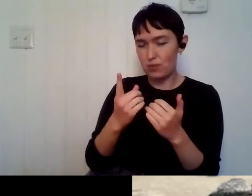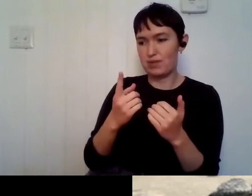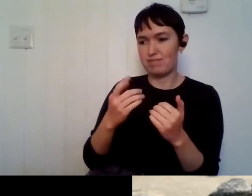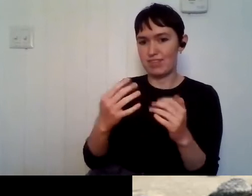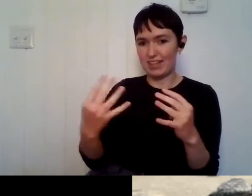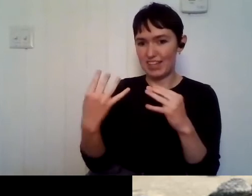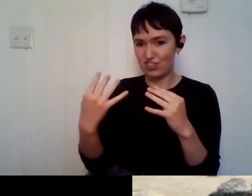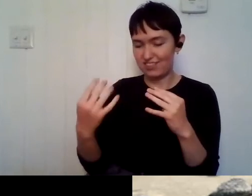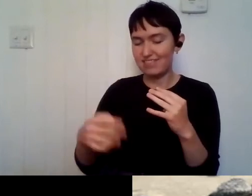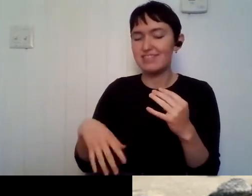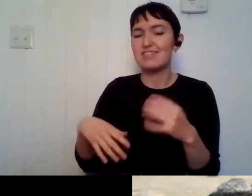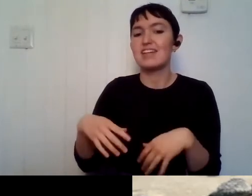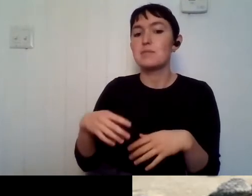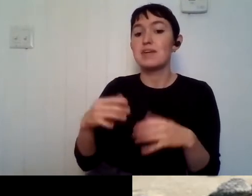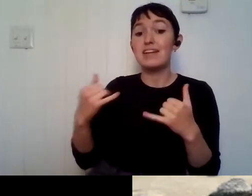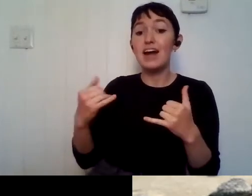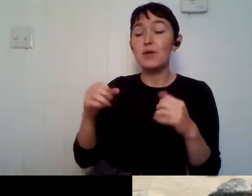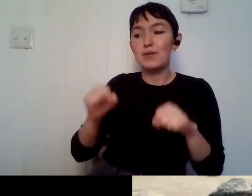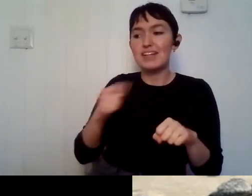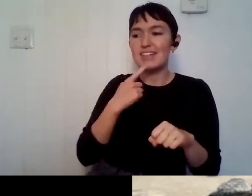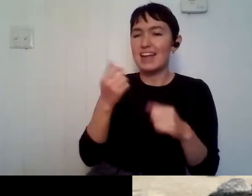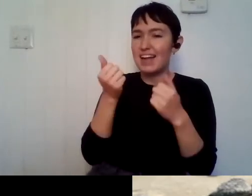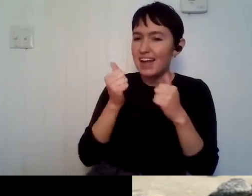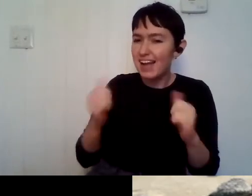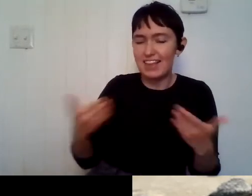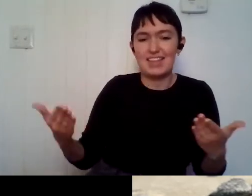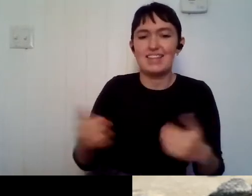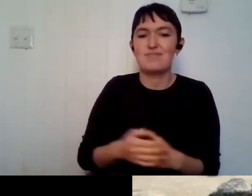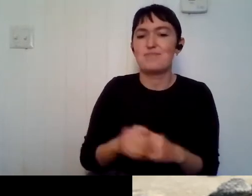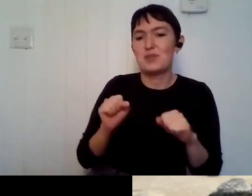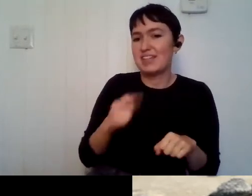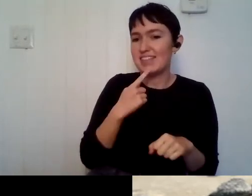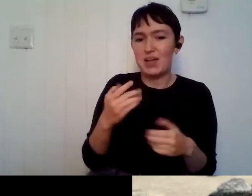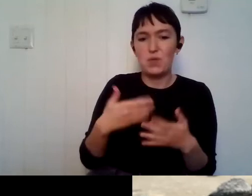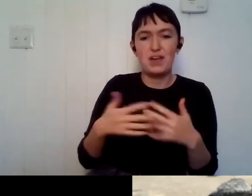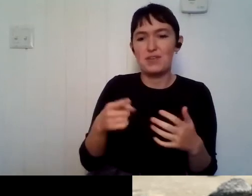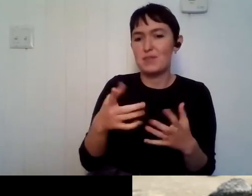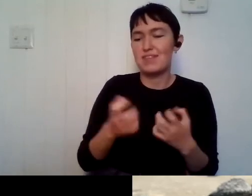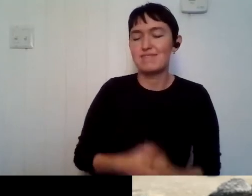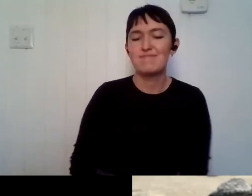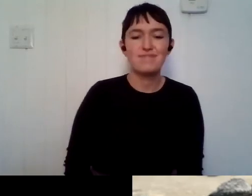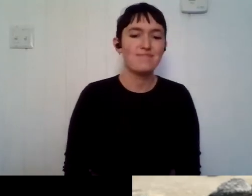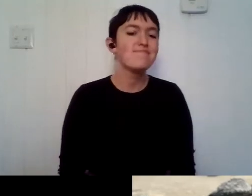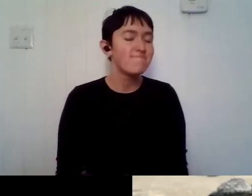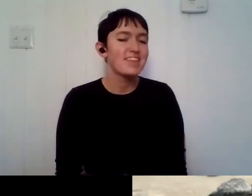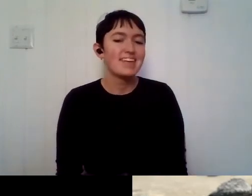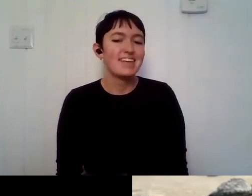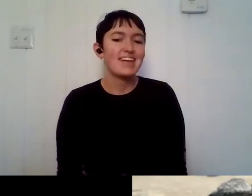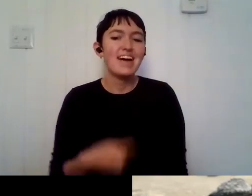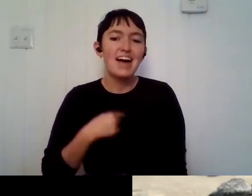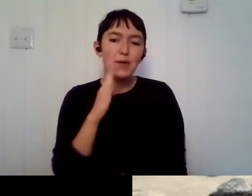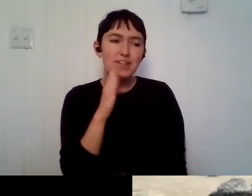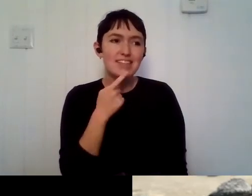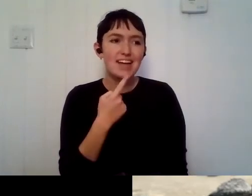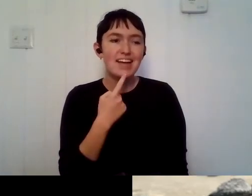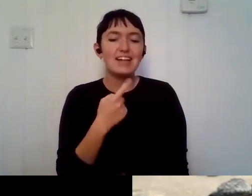anything, it can be related to your area of expertise or just your favorite piece of information. What do you tell them? Um, I would tell them